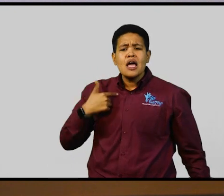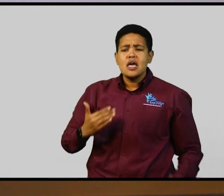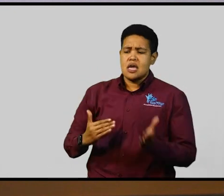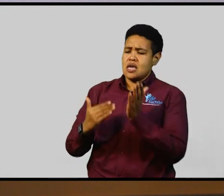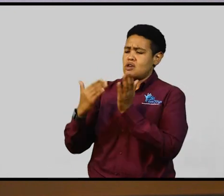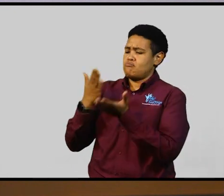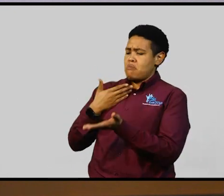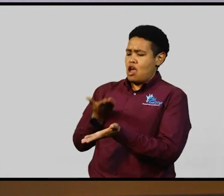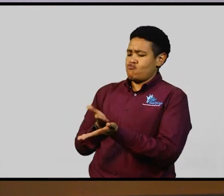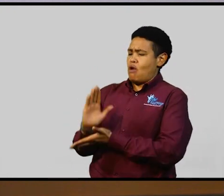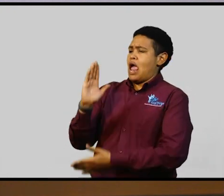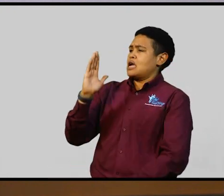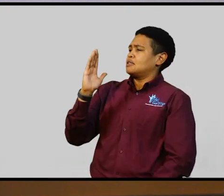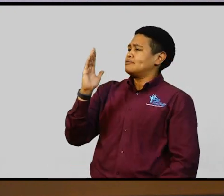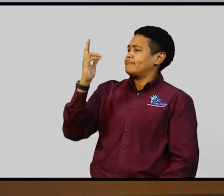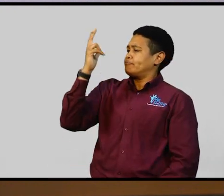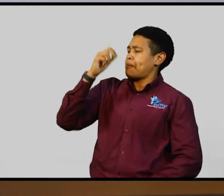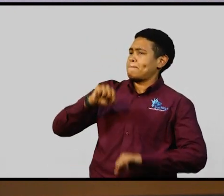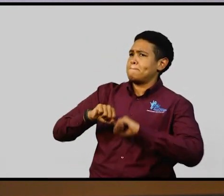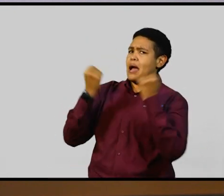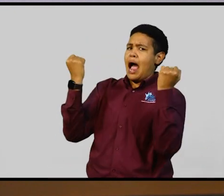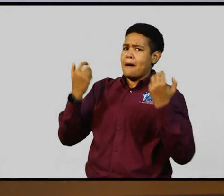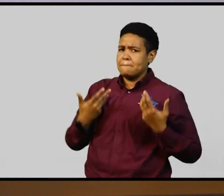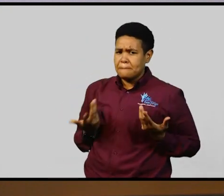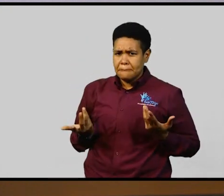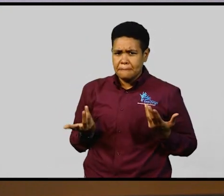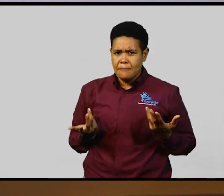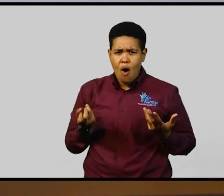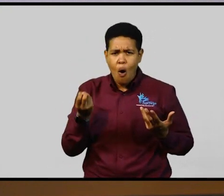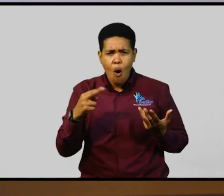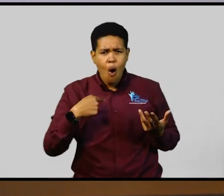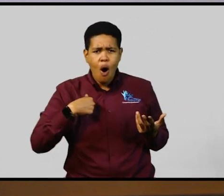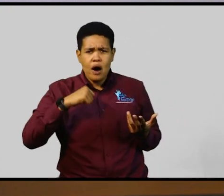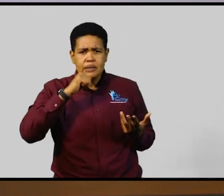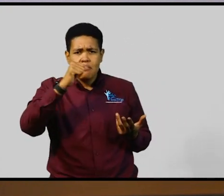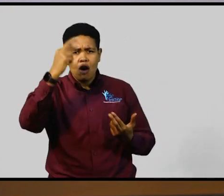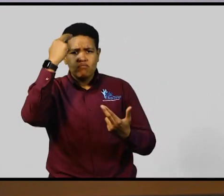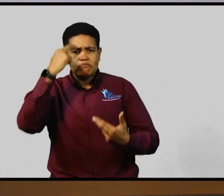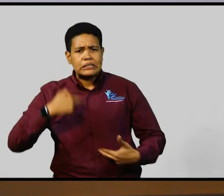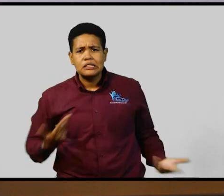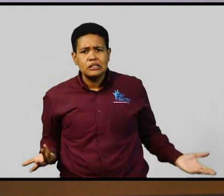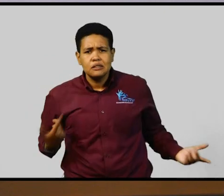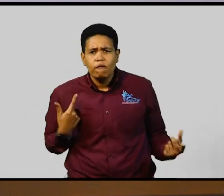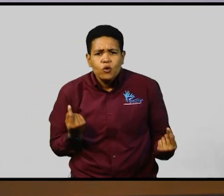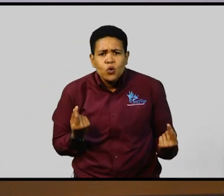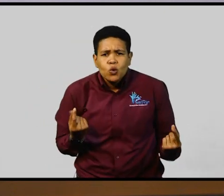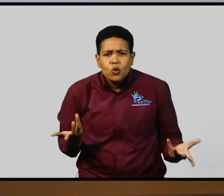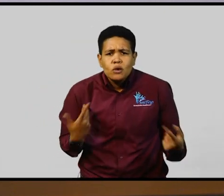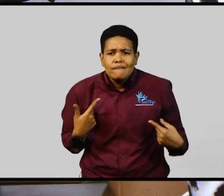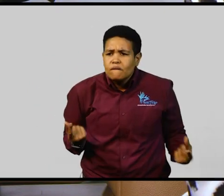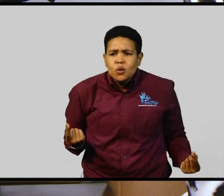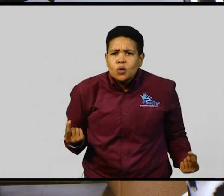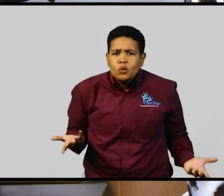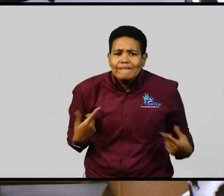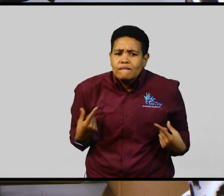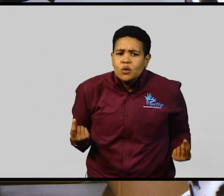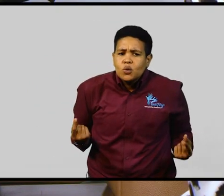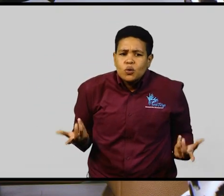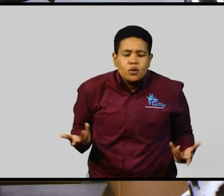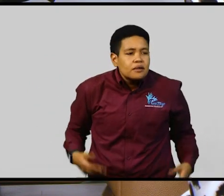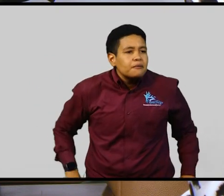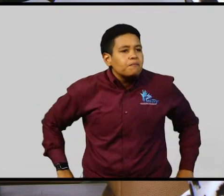rights are being violated or I'm not being respected as a person with a disability?